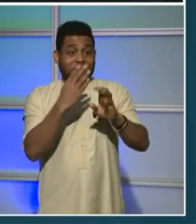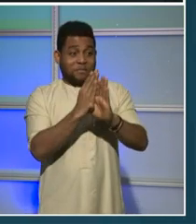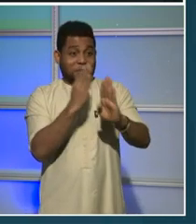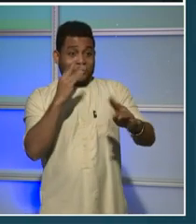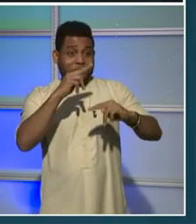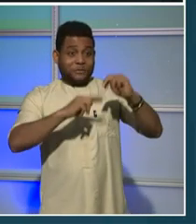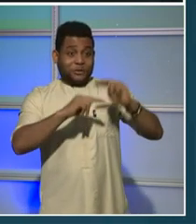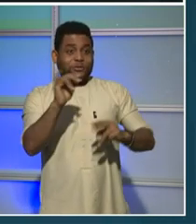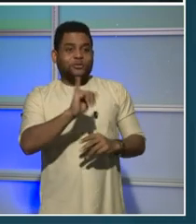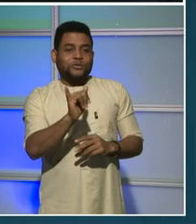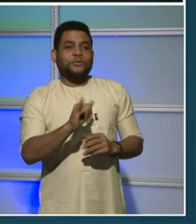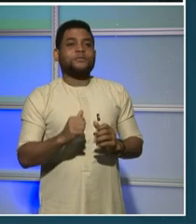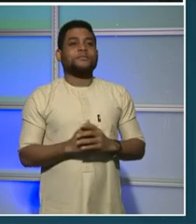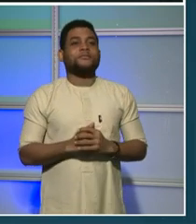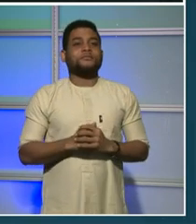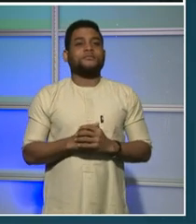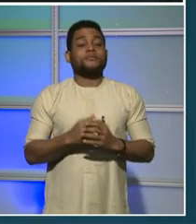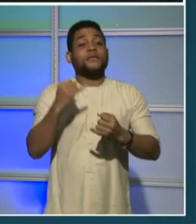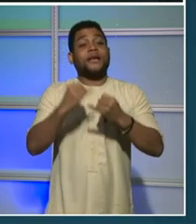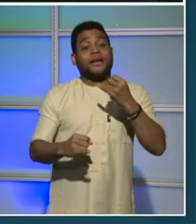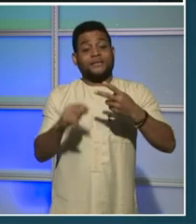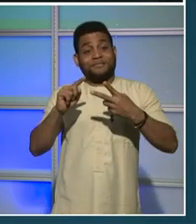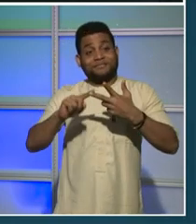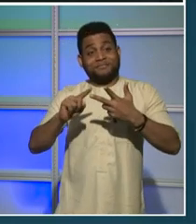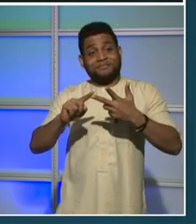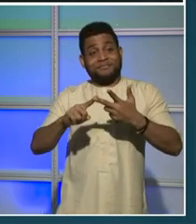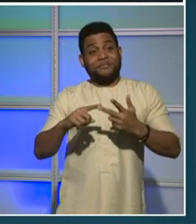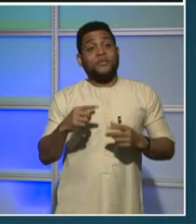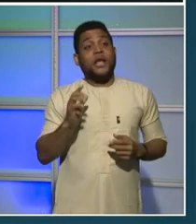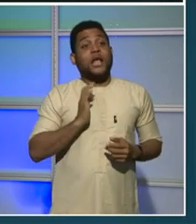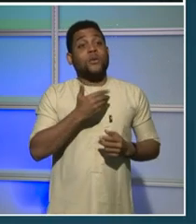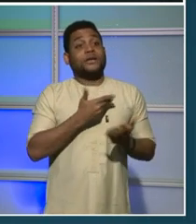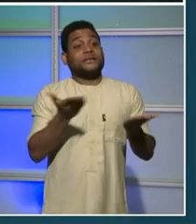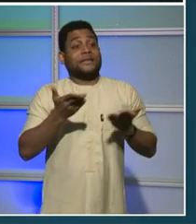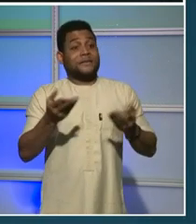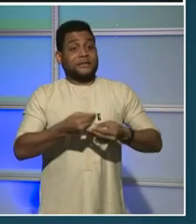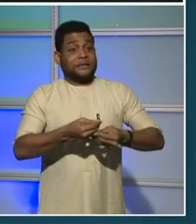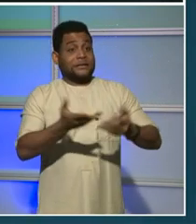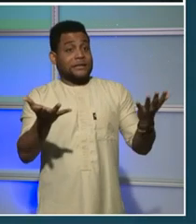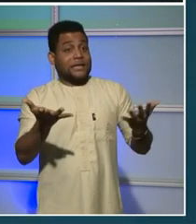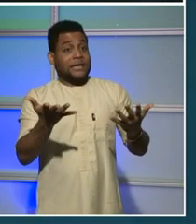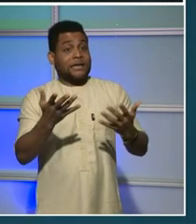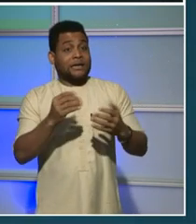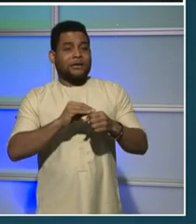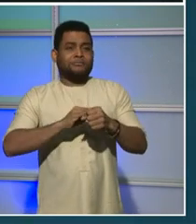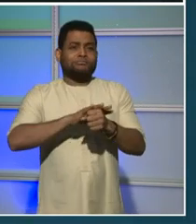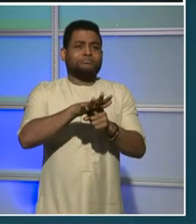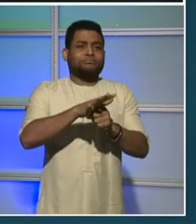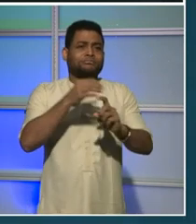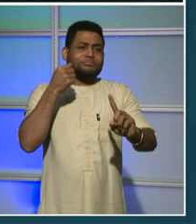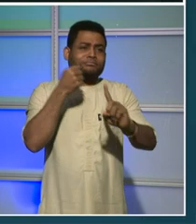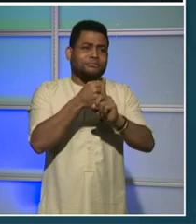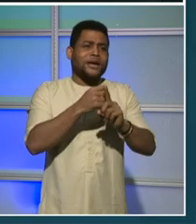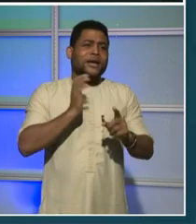building upon our service delivery. The pandemic affected our daily operations, but we've learned a lot, to include providing